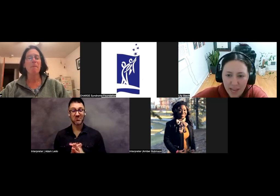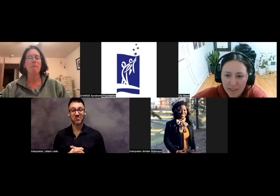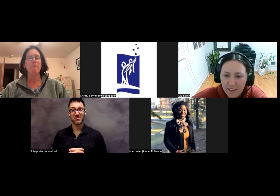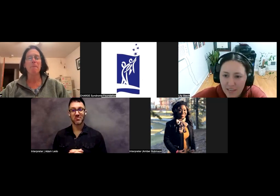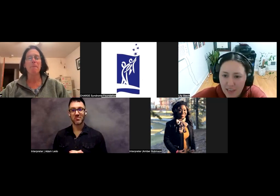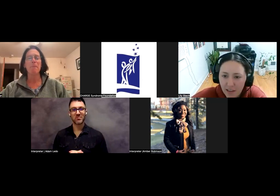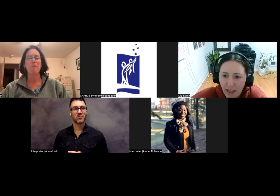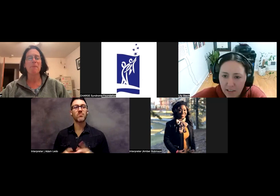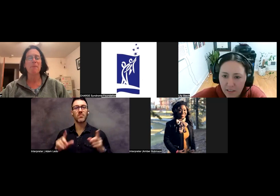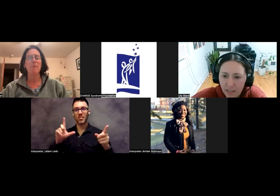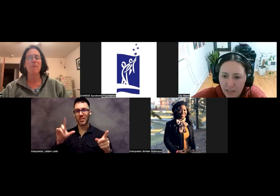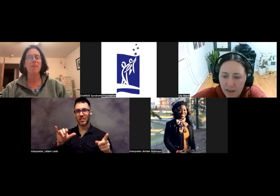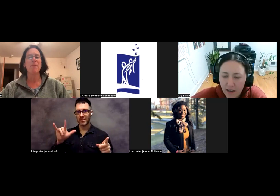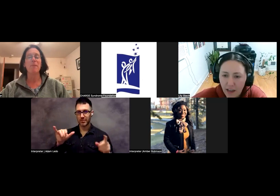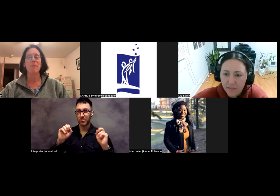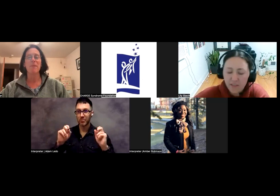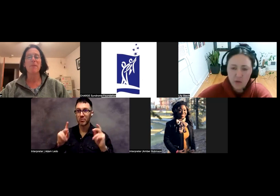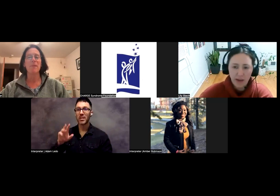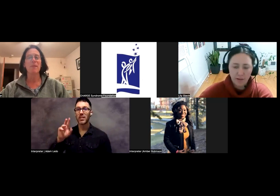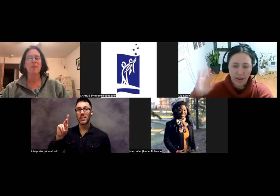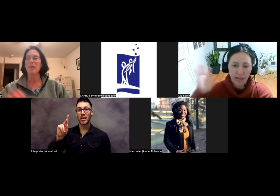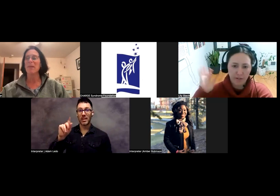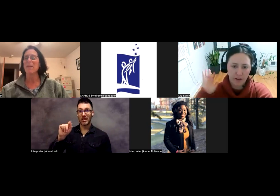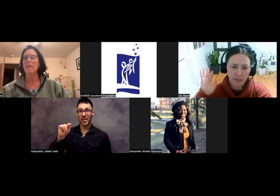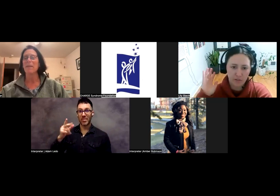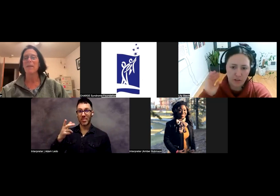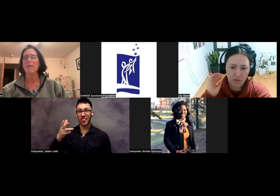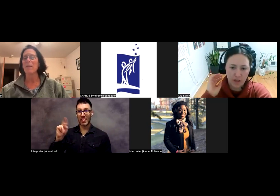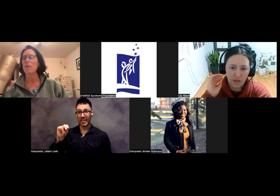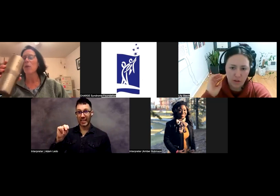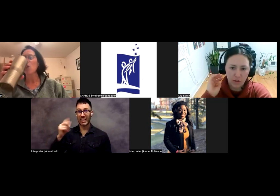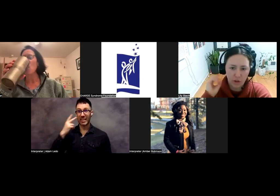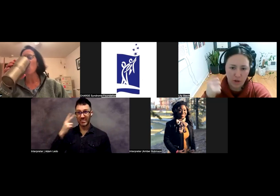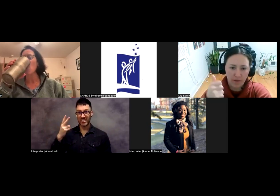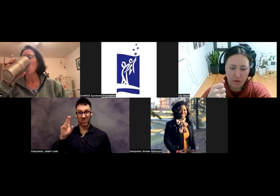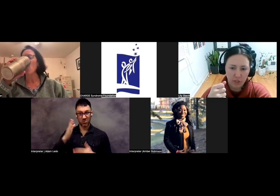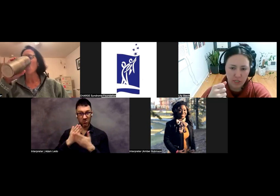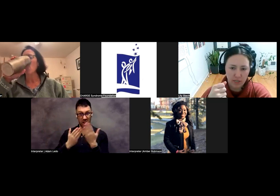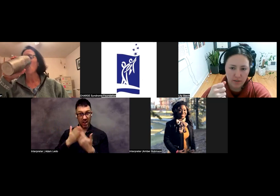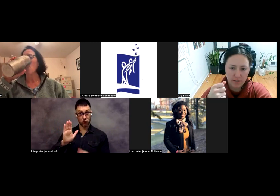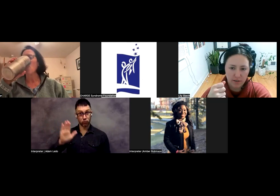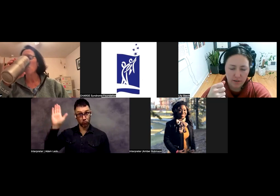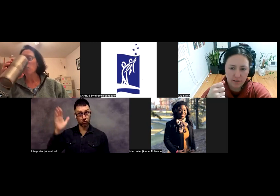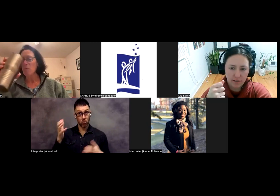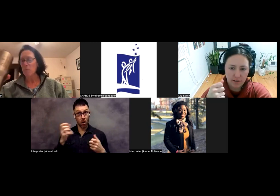Okay, let's see, Kathleen, I see that you have your hand raised. Do you have a question?